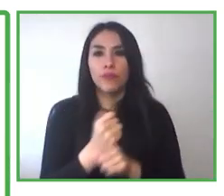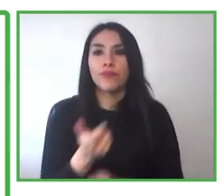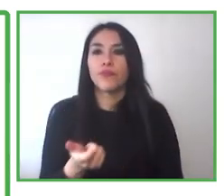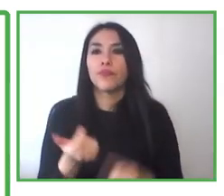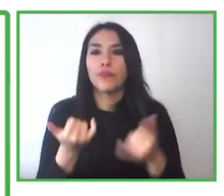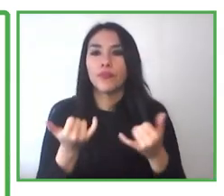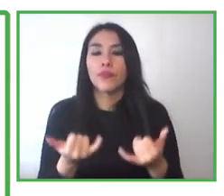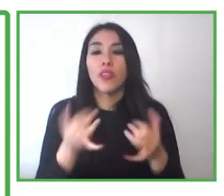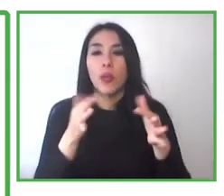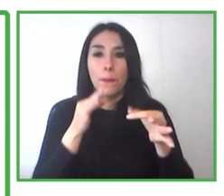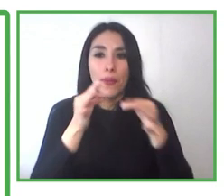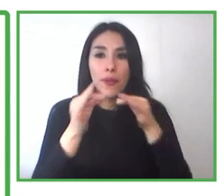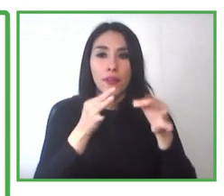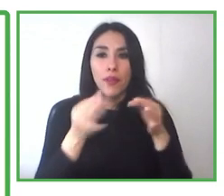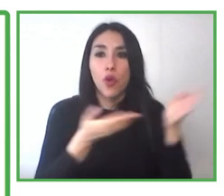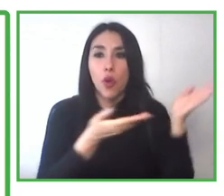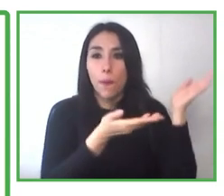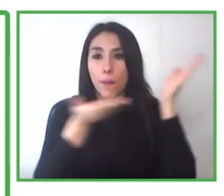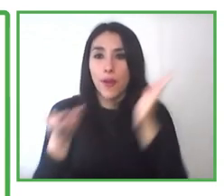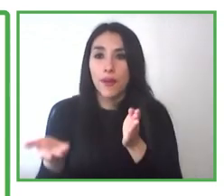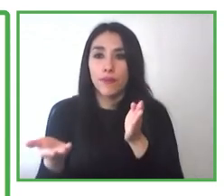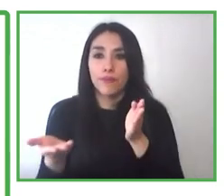with their presentations. Thank you very much.